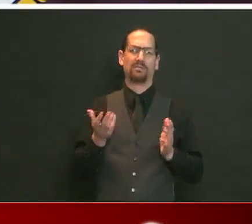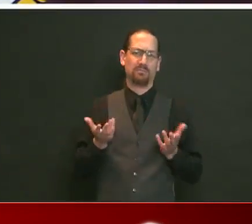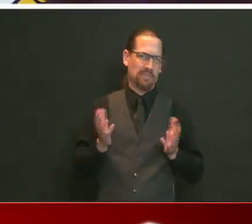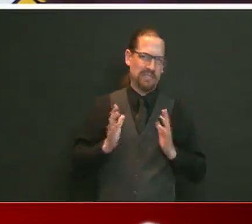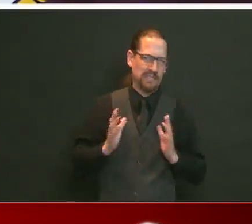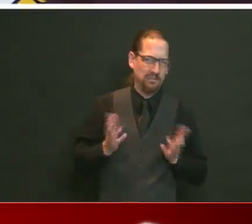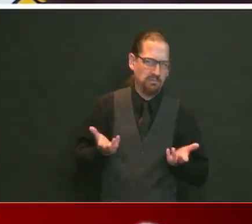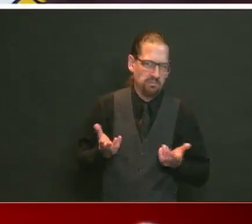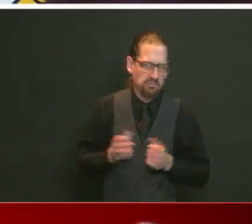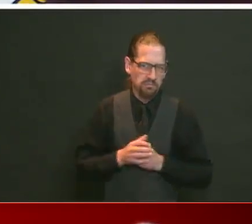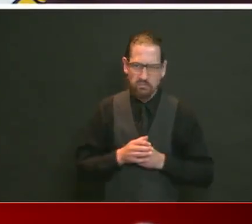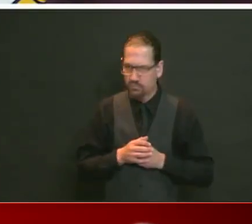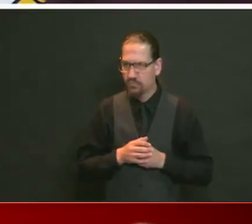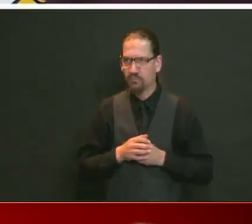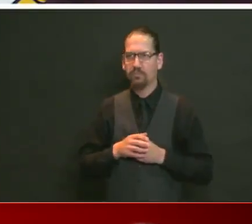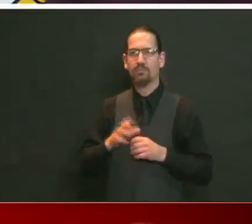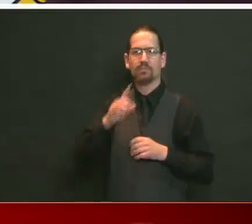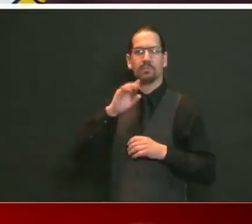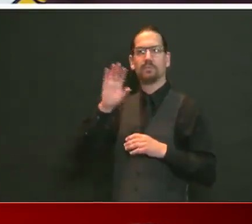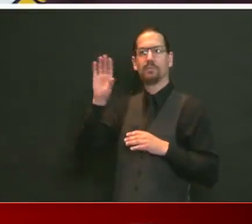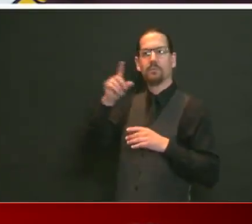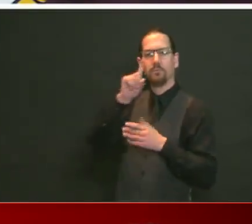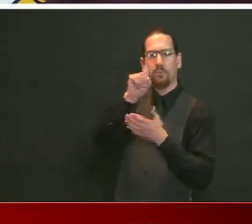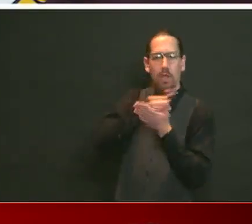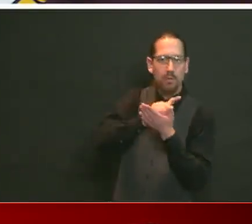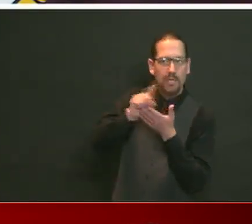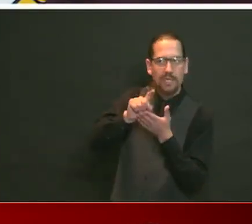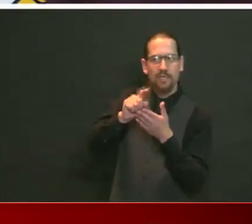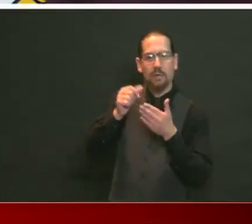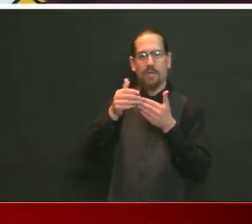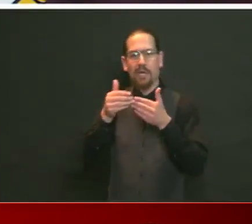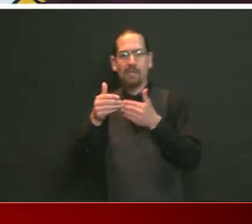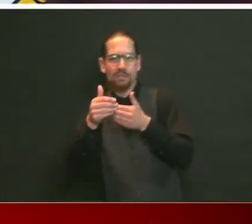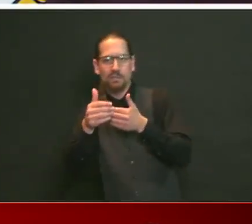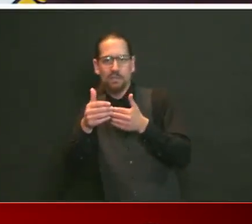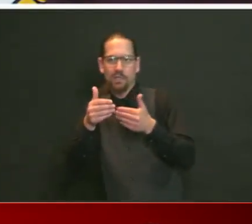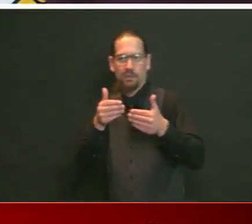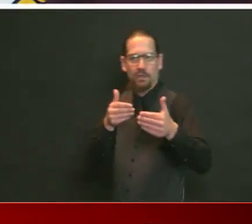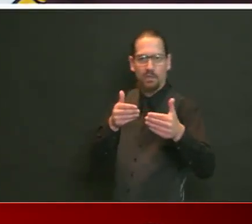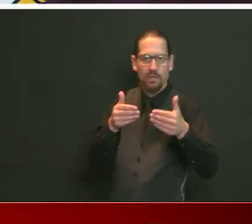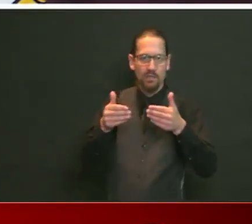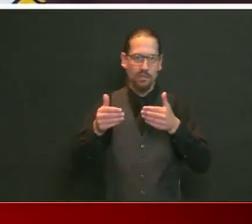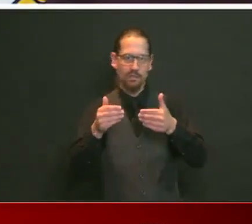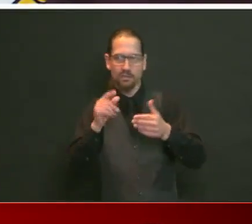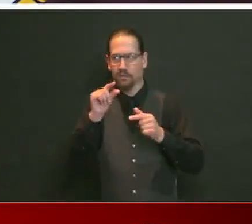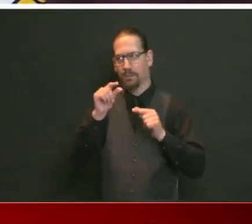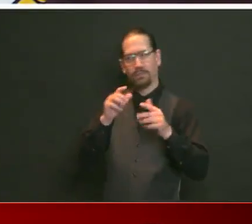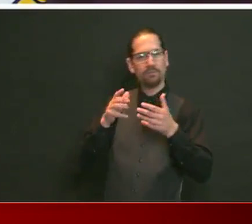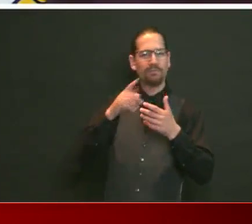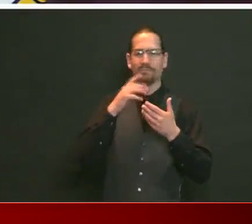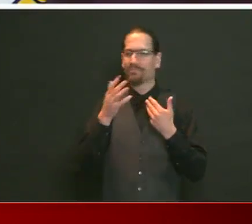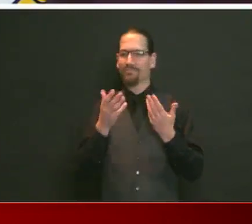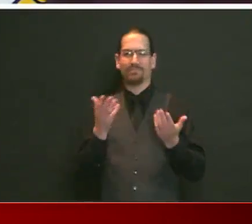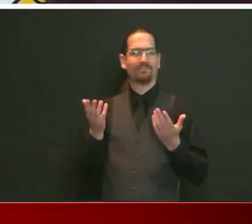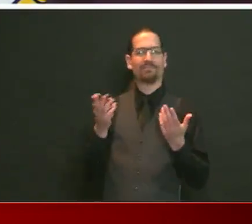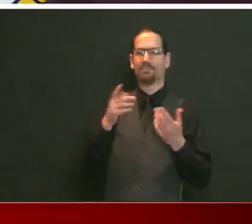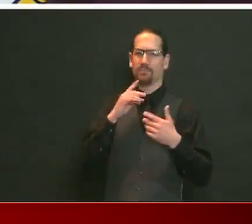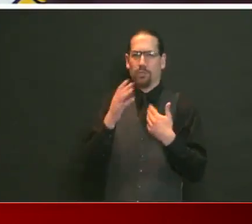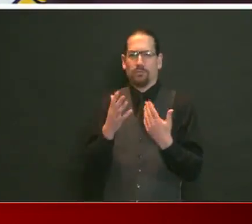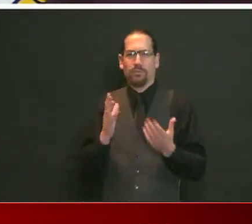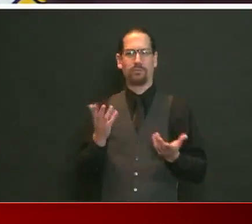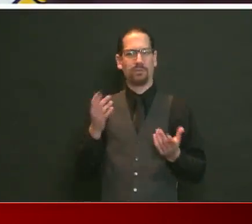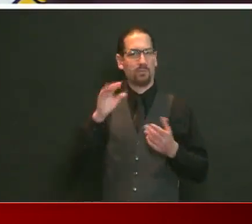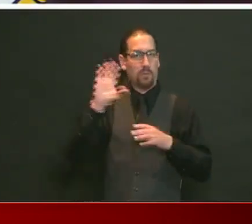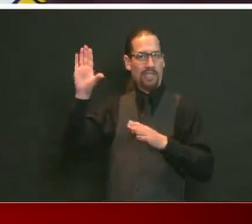whether you're one week ahead or one week behind that everyone kind of has to make that decision. As I said, I've been spent, my team,